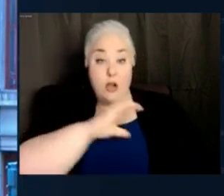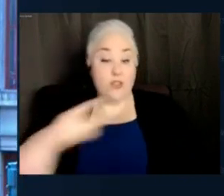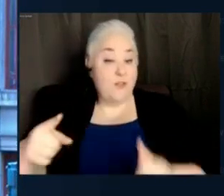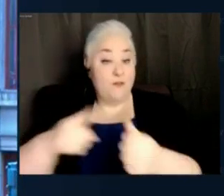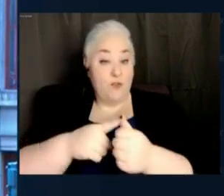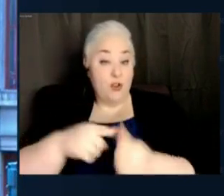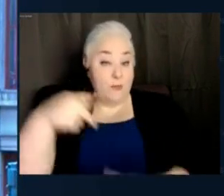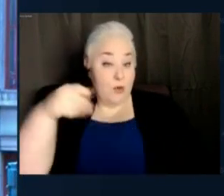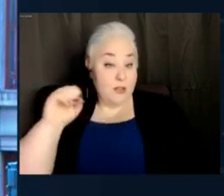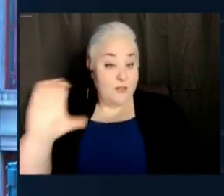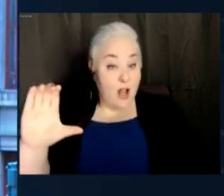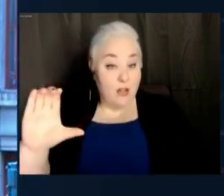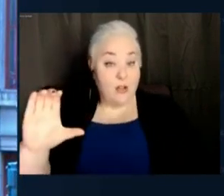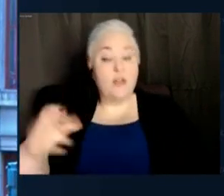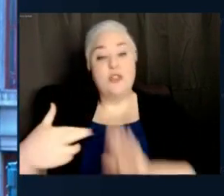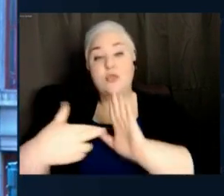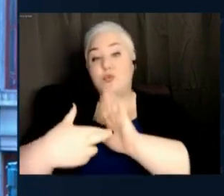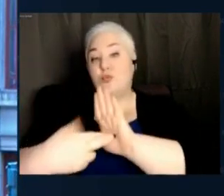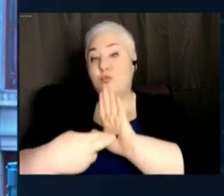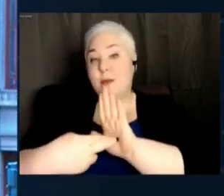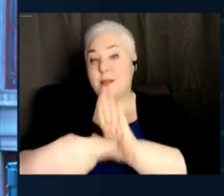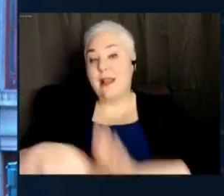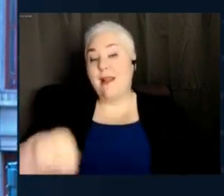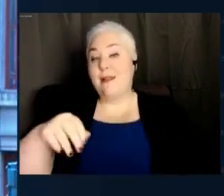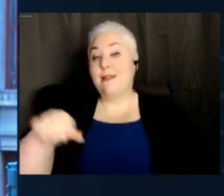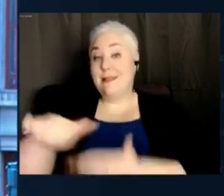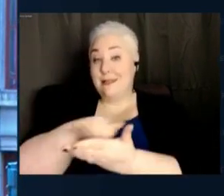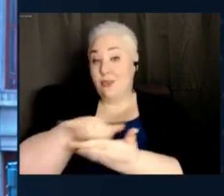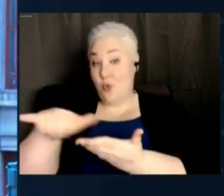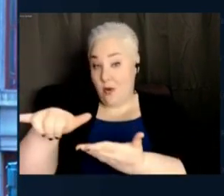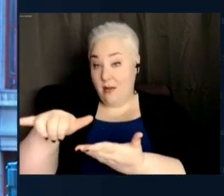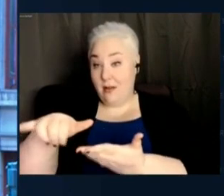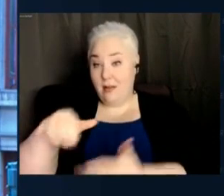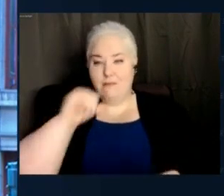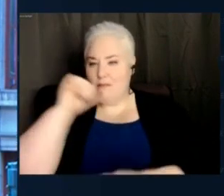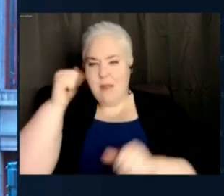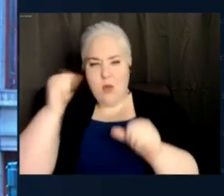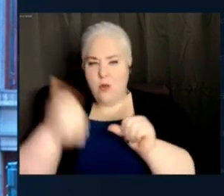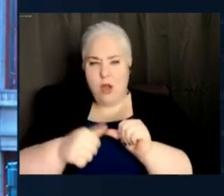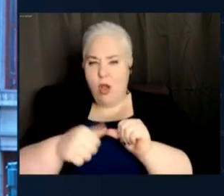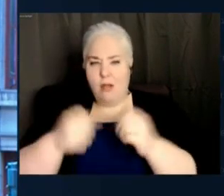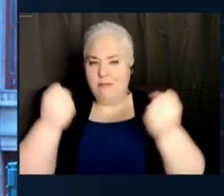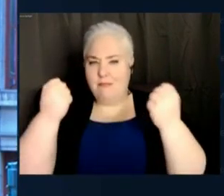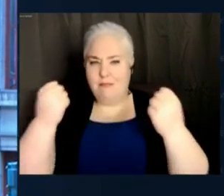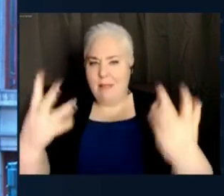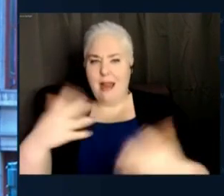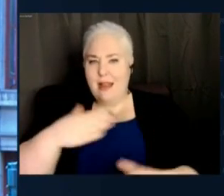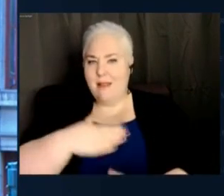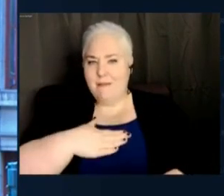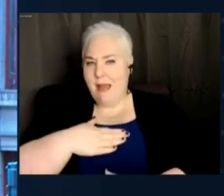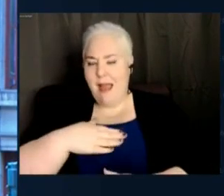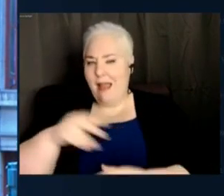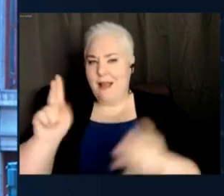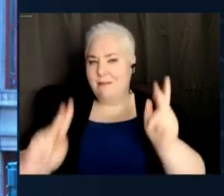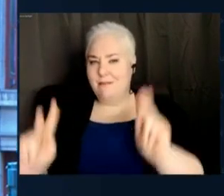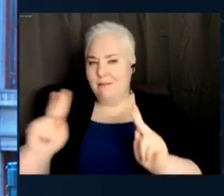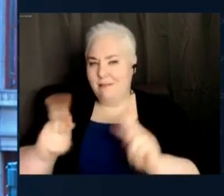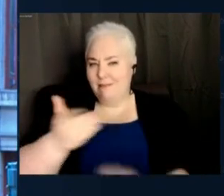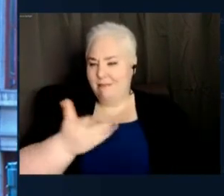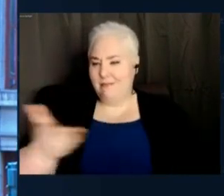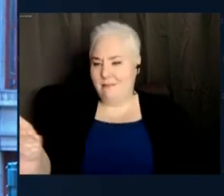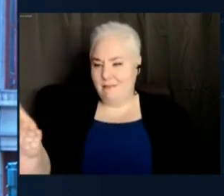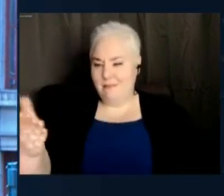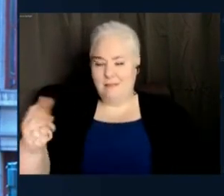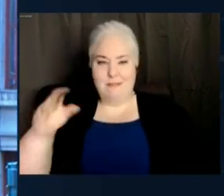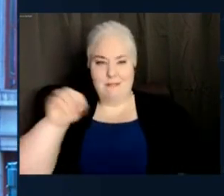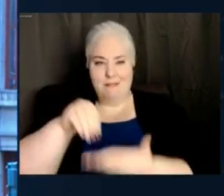color to represent upstate New York, I don't recall too many of my constituents making note of my history